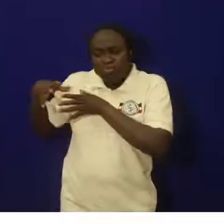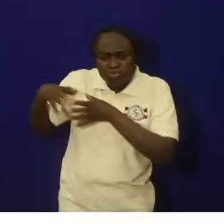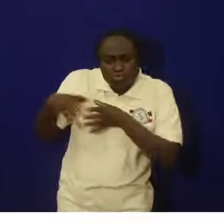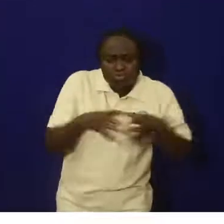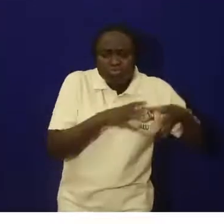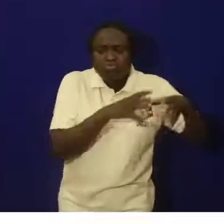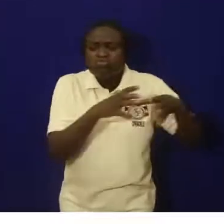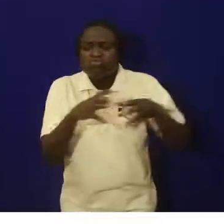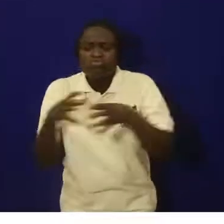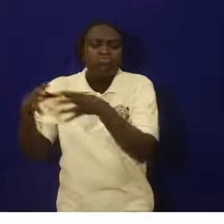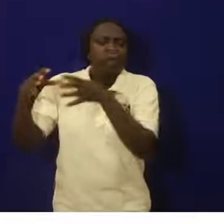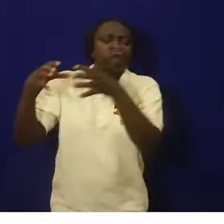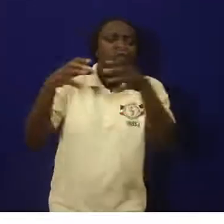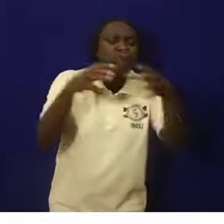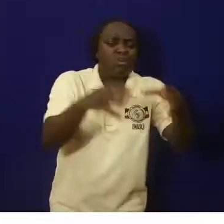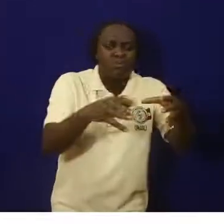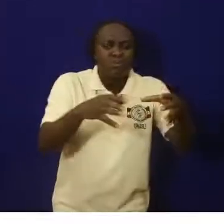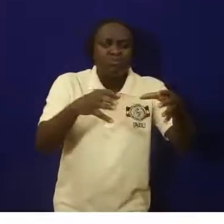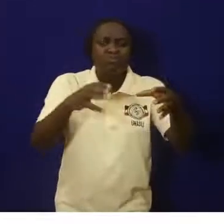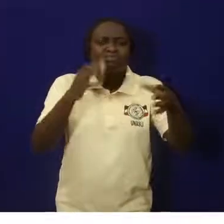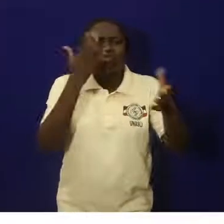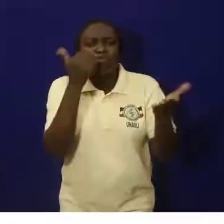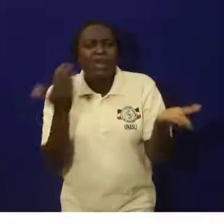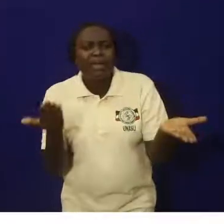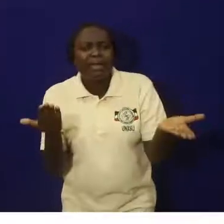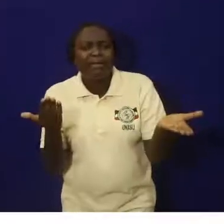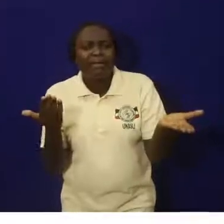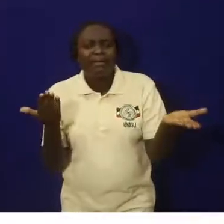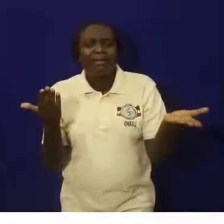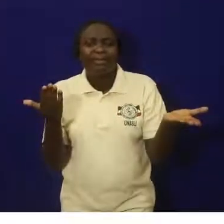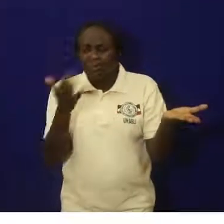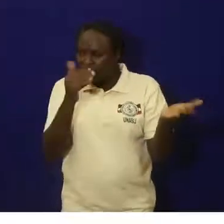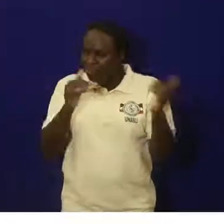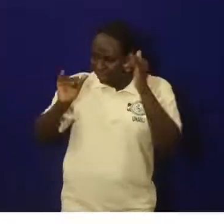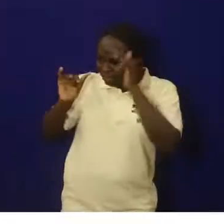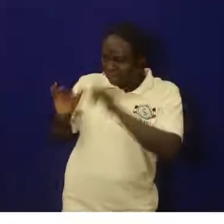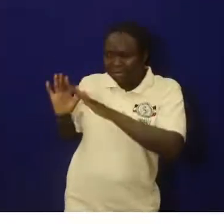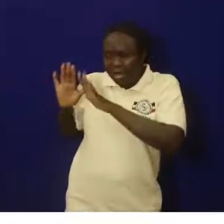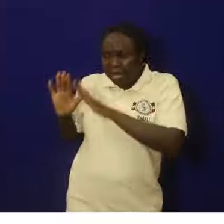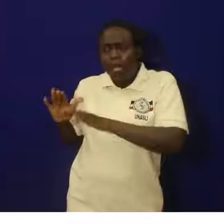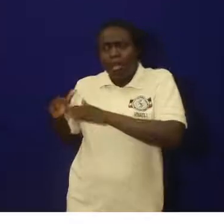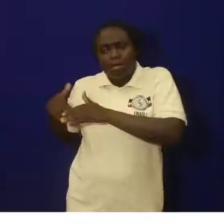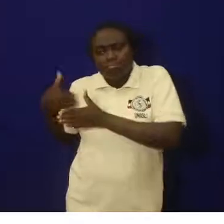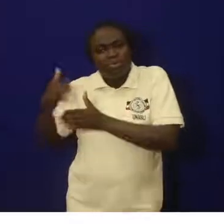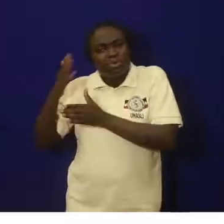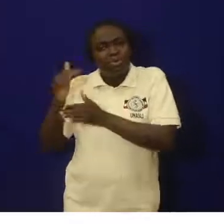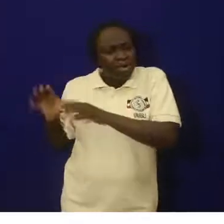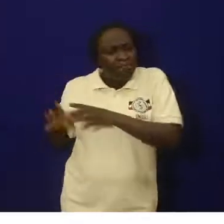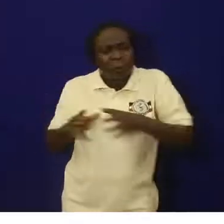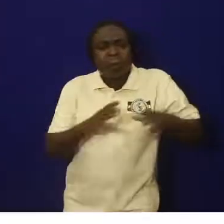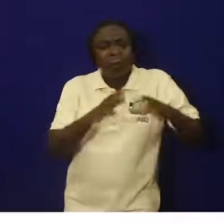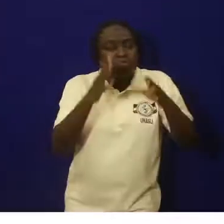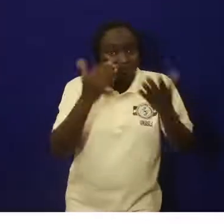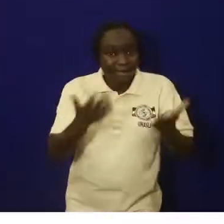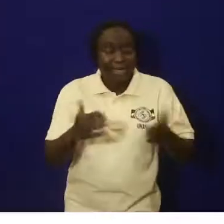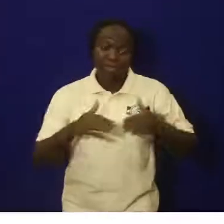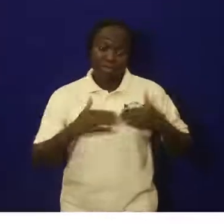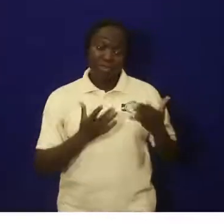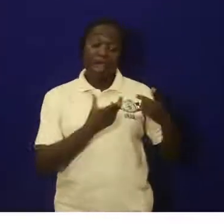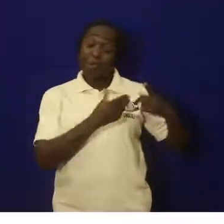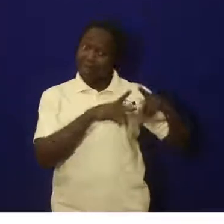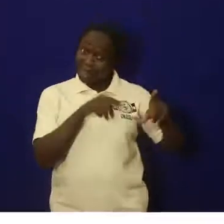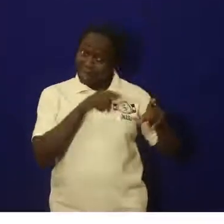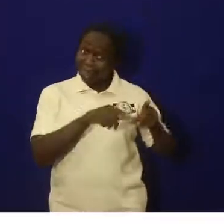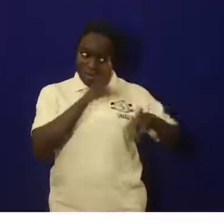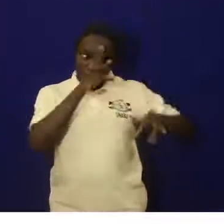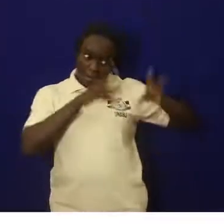move? And we are searching. So, in studying languages, we can know very many